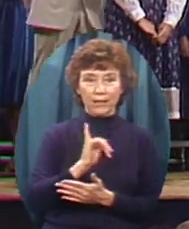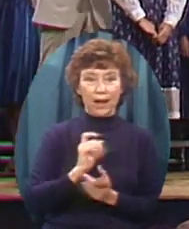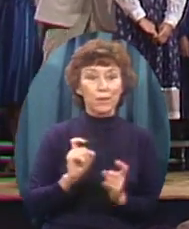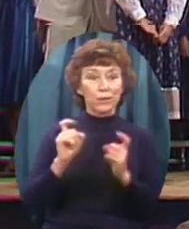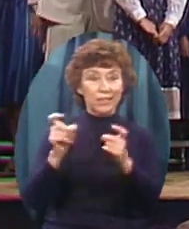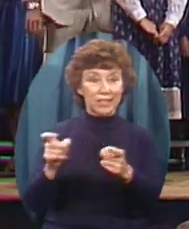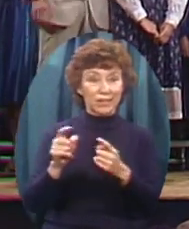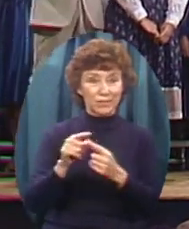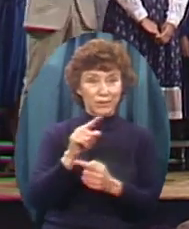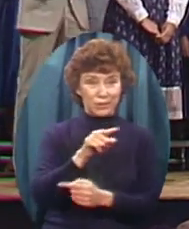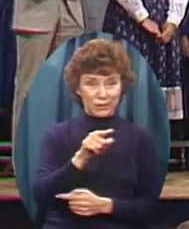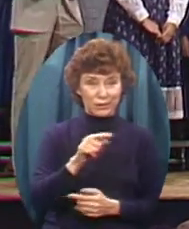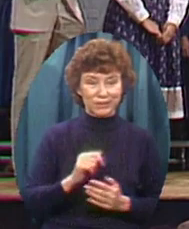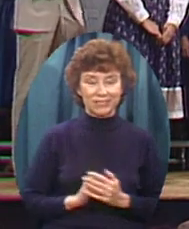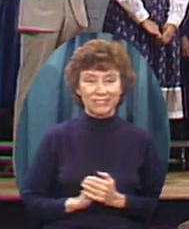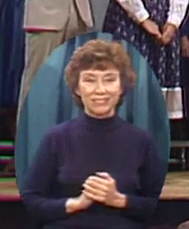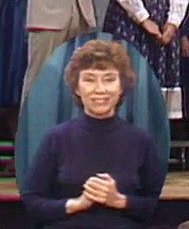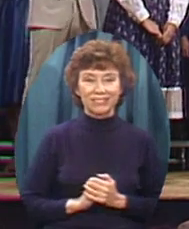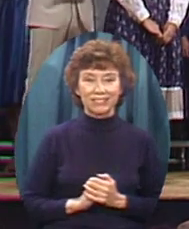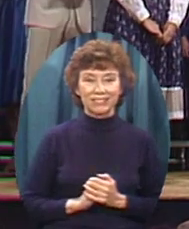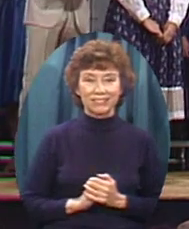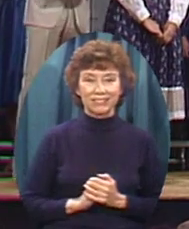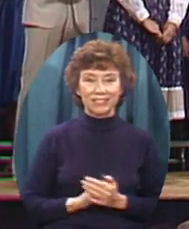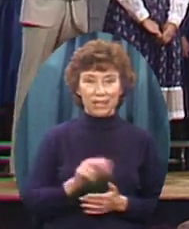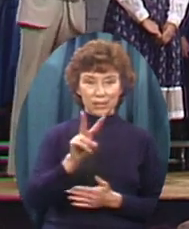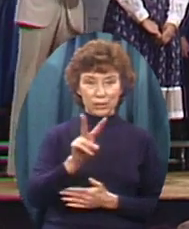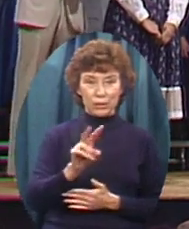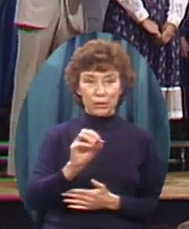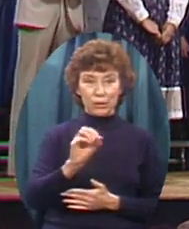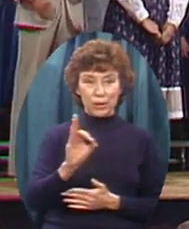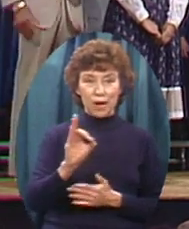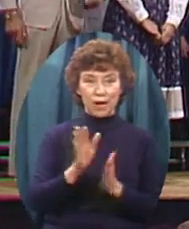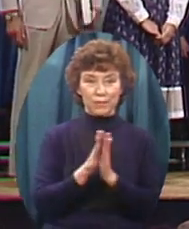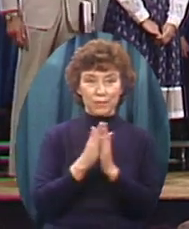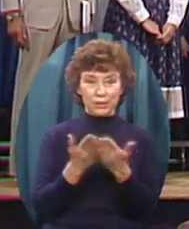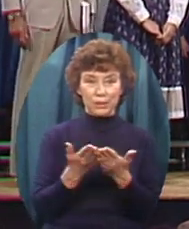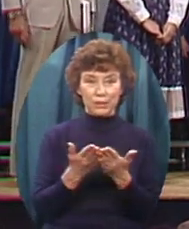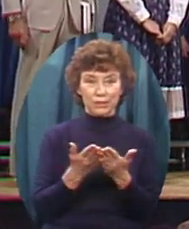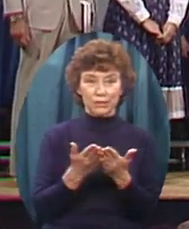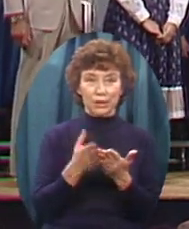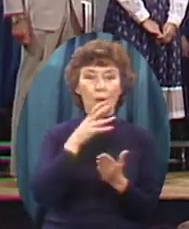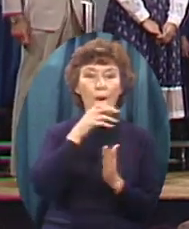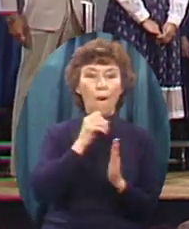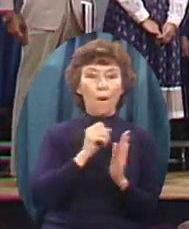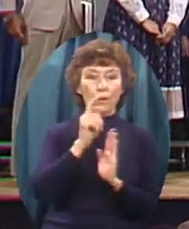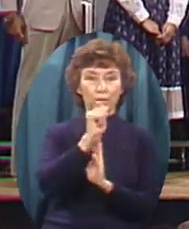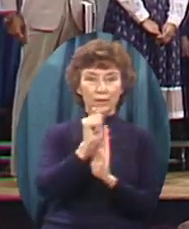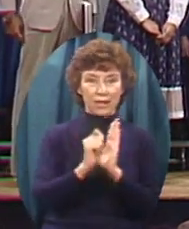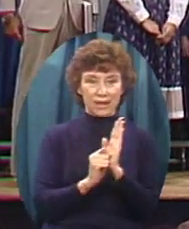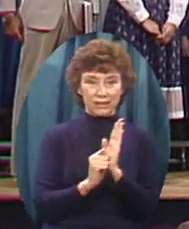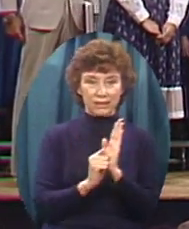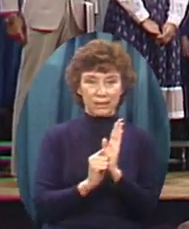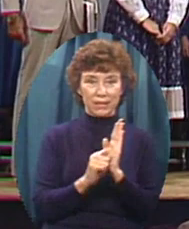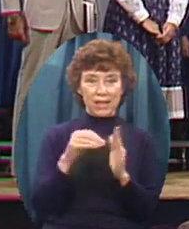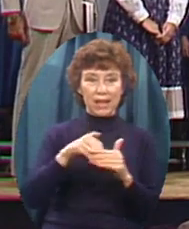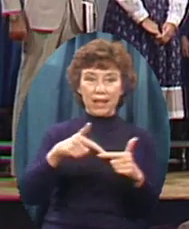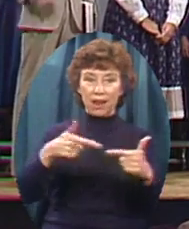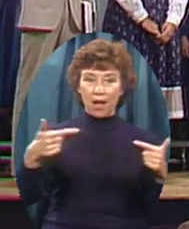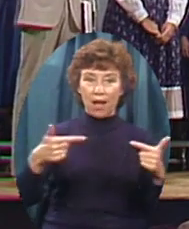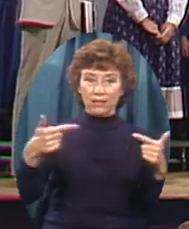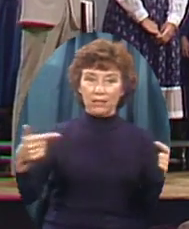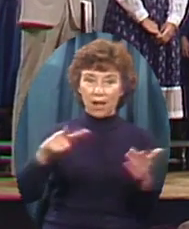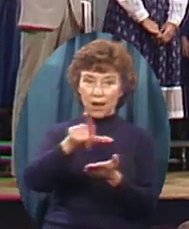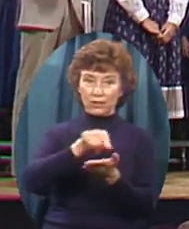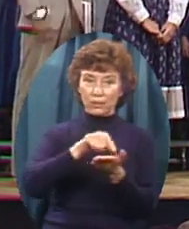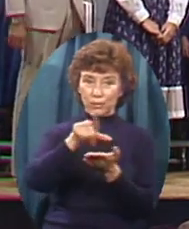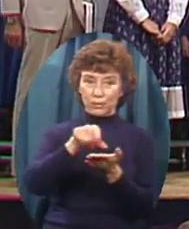Okay, you're in on that one Two of the books Are the Old Testament In super giant